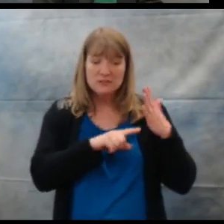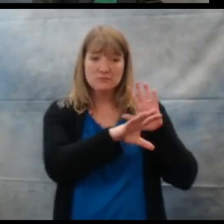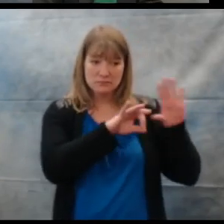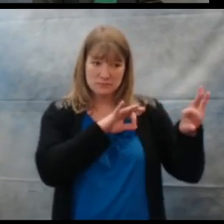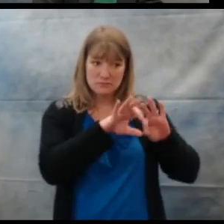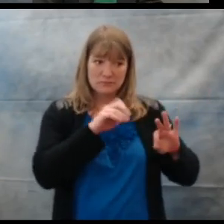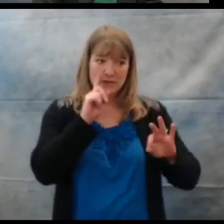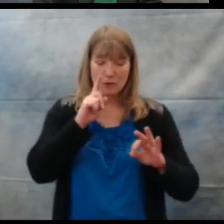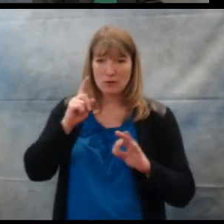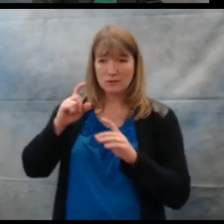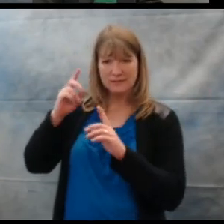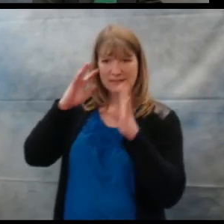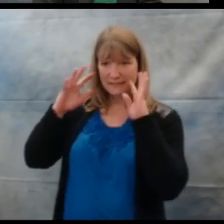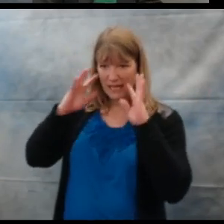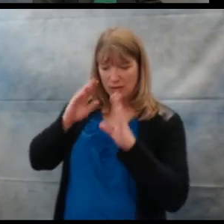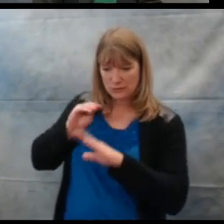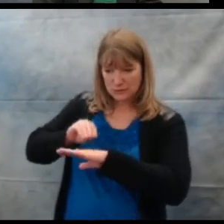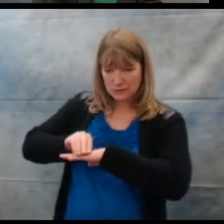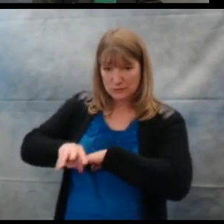immersion of those sounds.